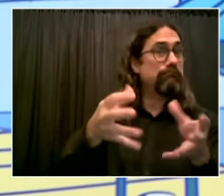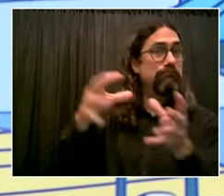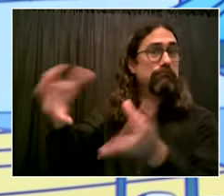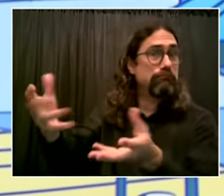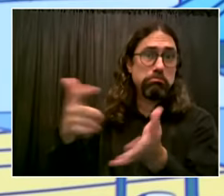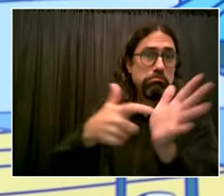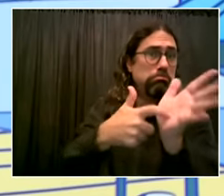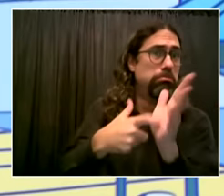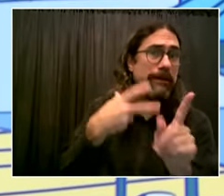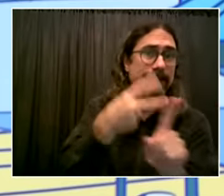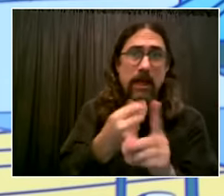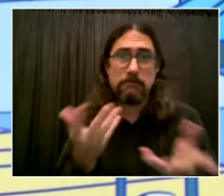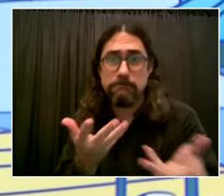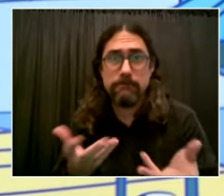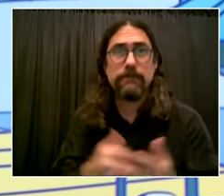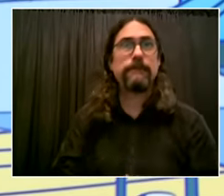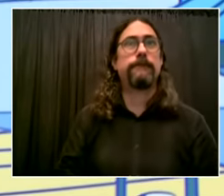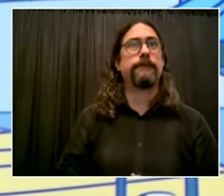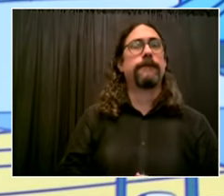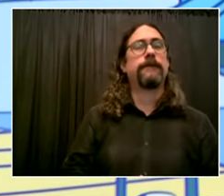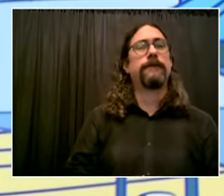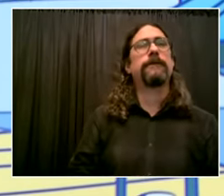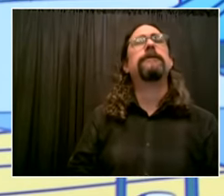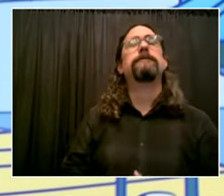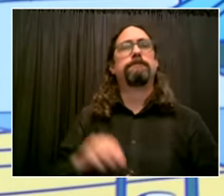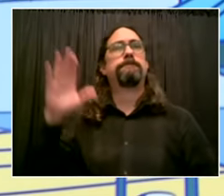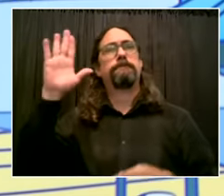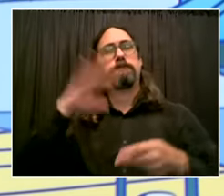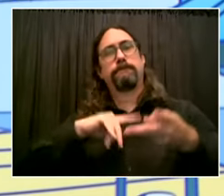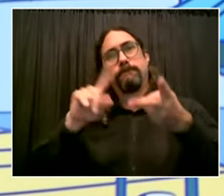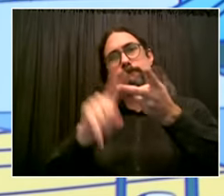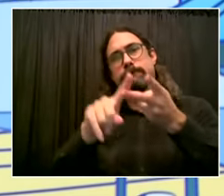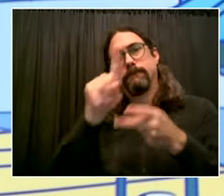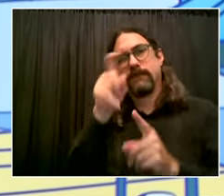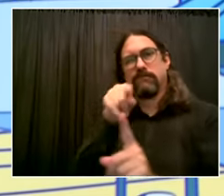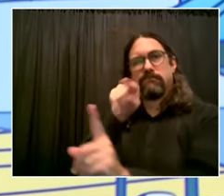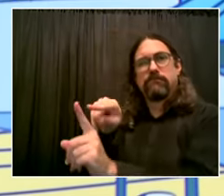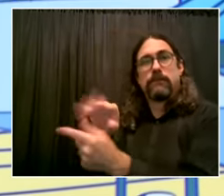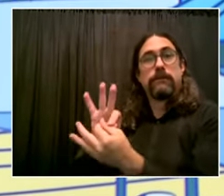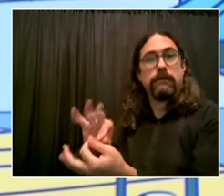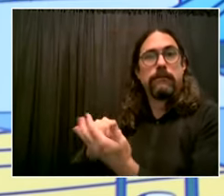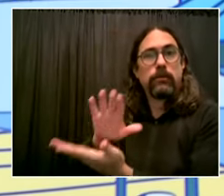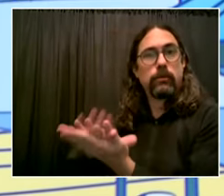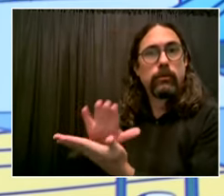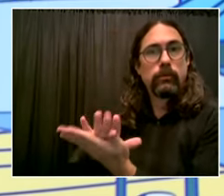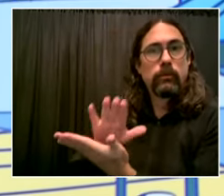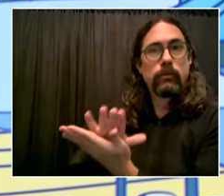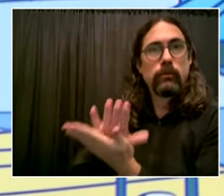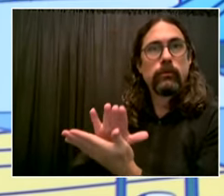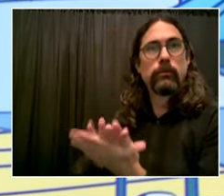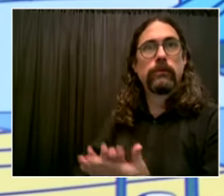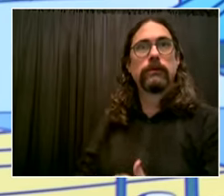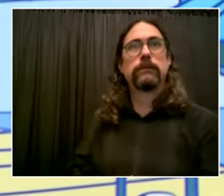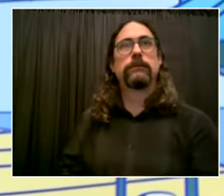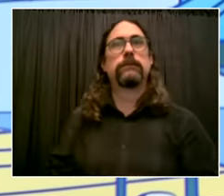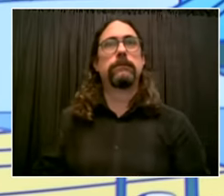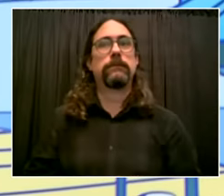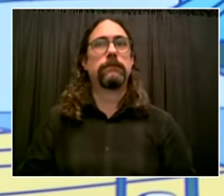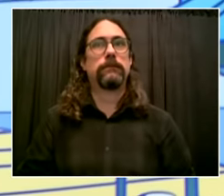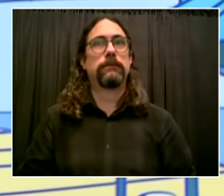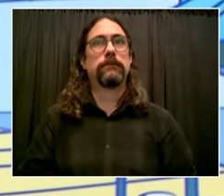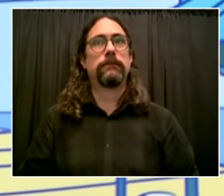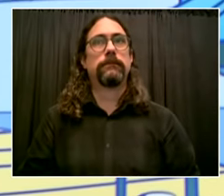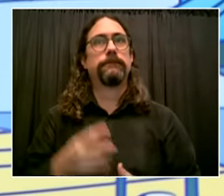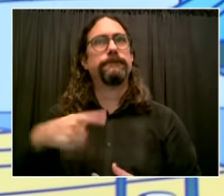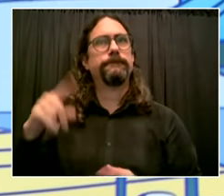i i know we won't know enrollment numbers until later this fall but we are hearing from individual schools that their enrollments are down uh